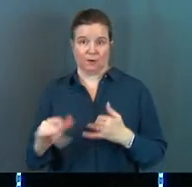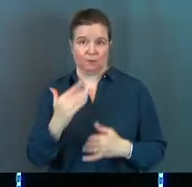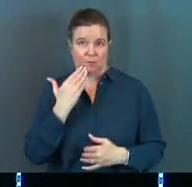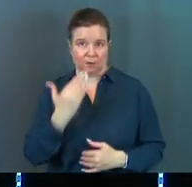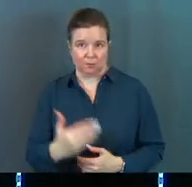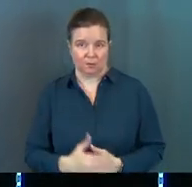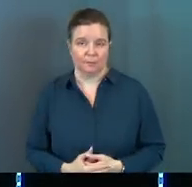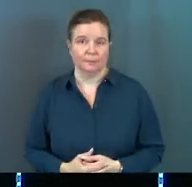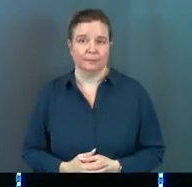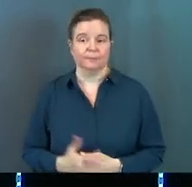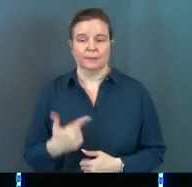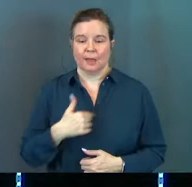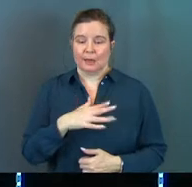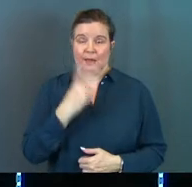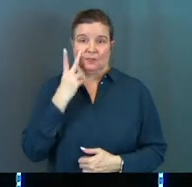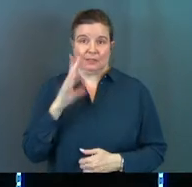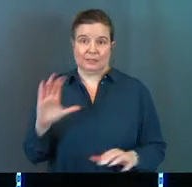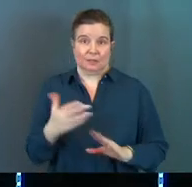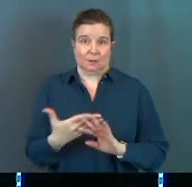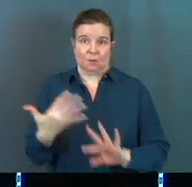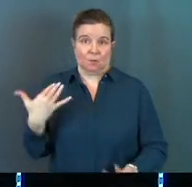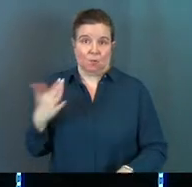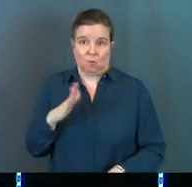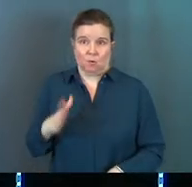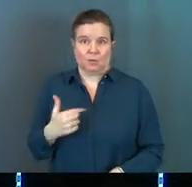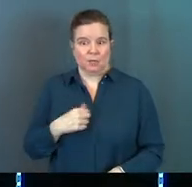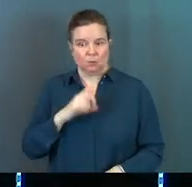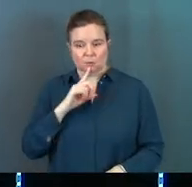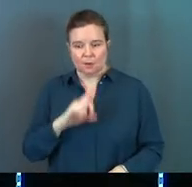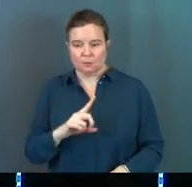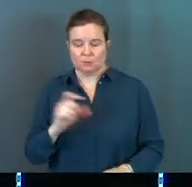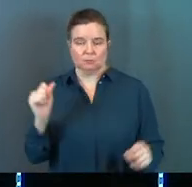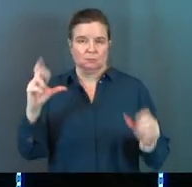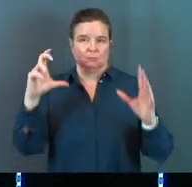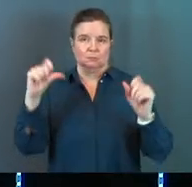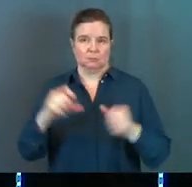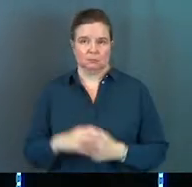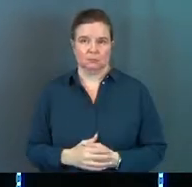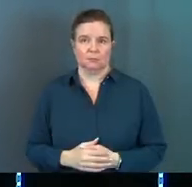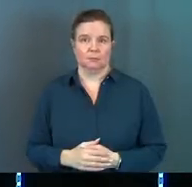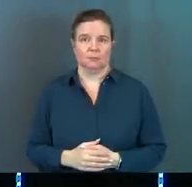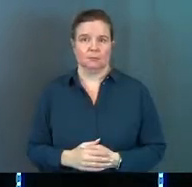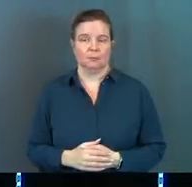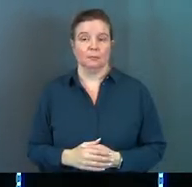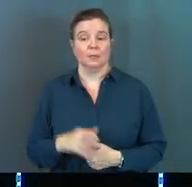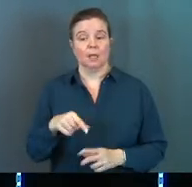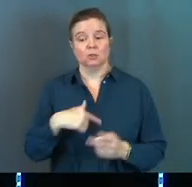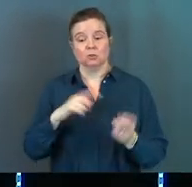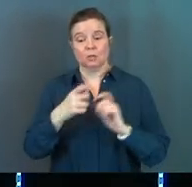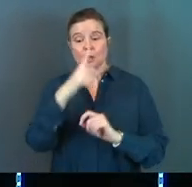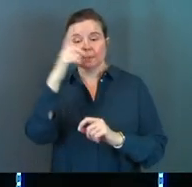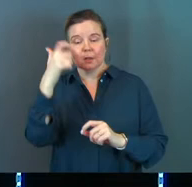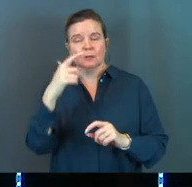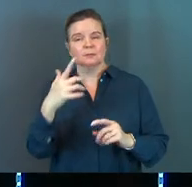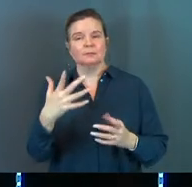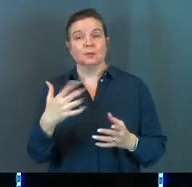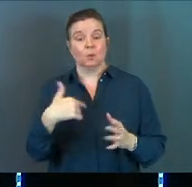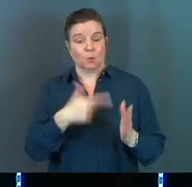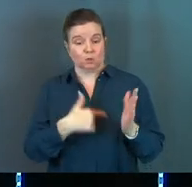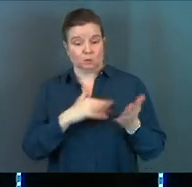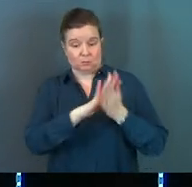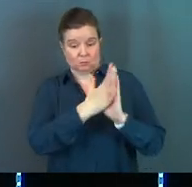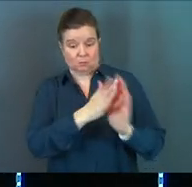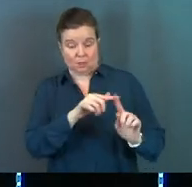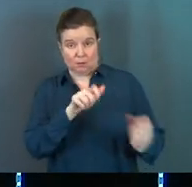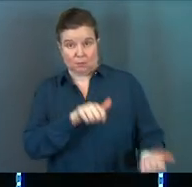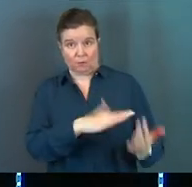thankful. I'd never seen it done before. It was absolutely amazing. And she changed it because what she